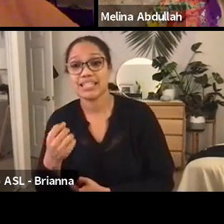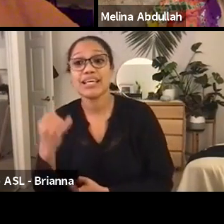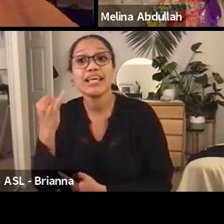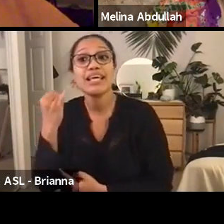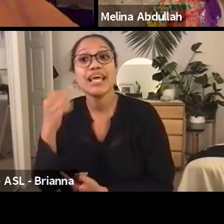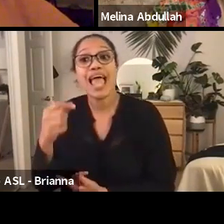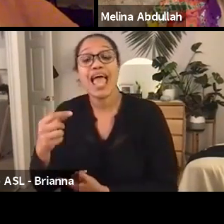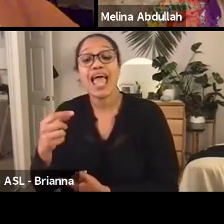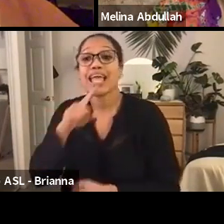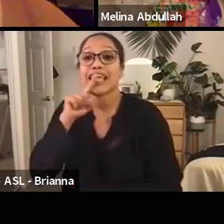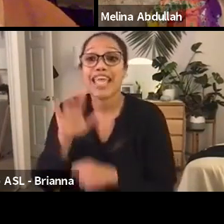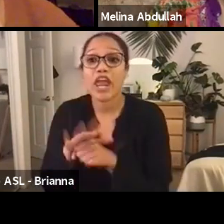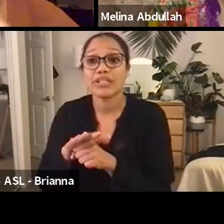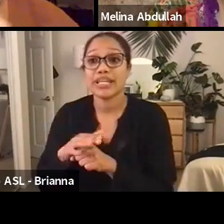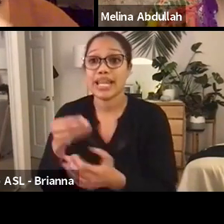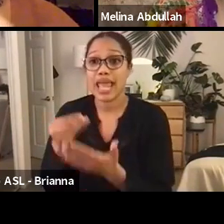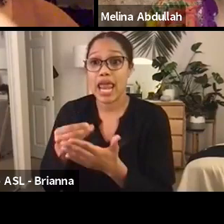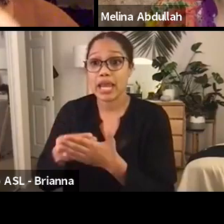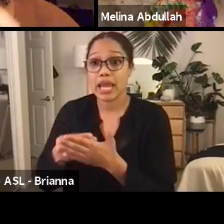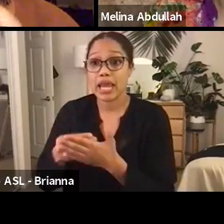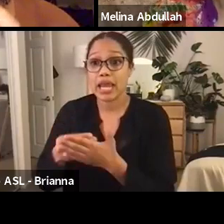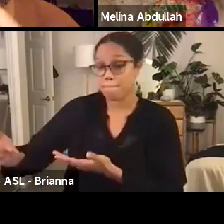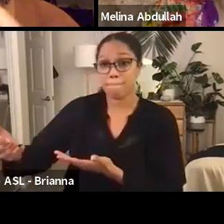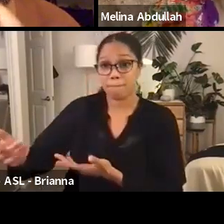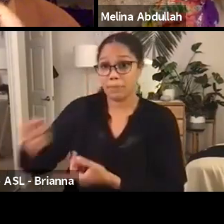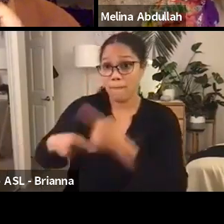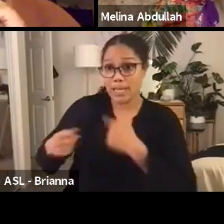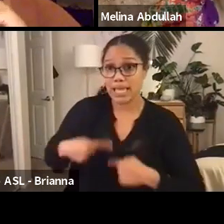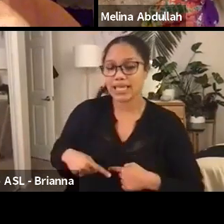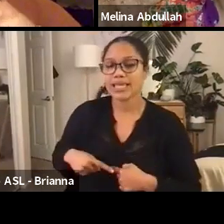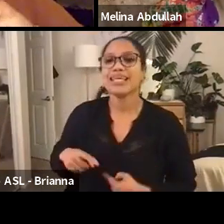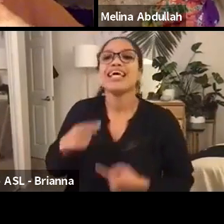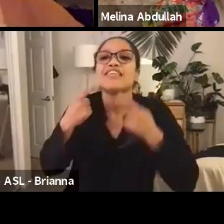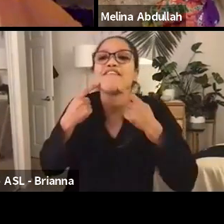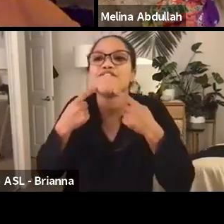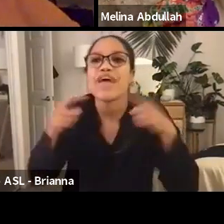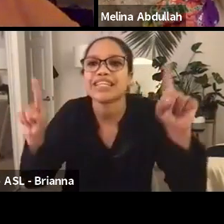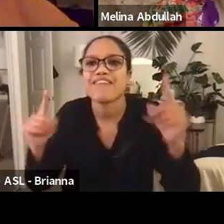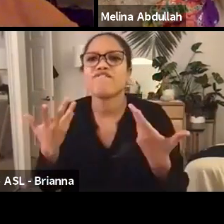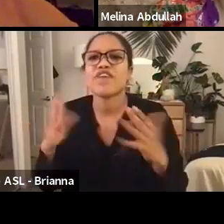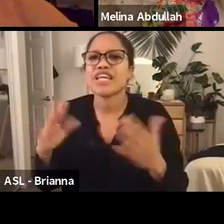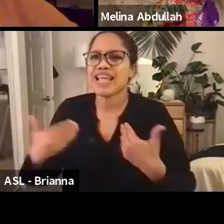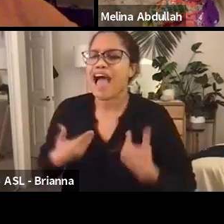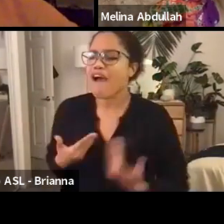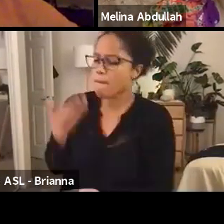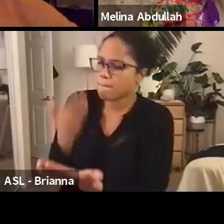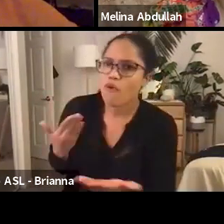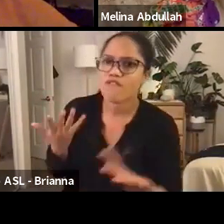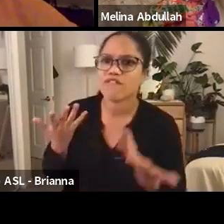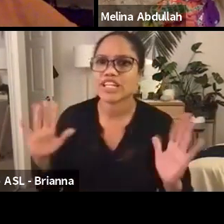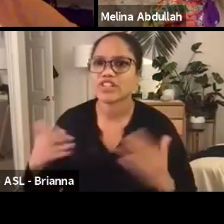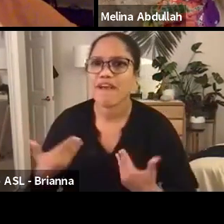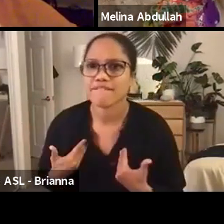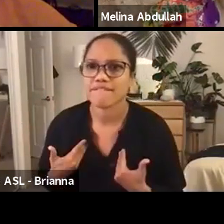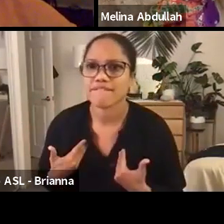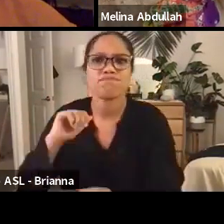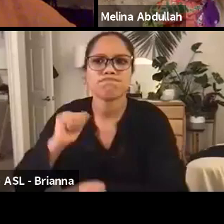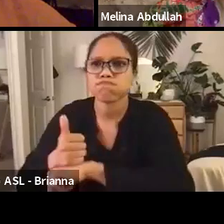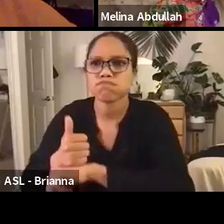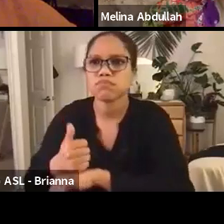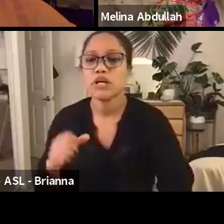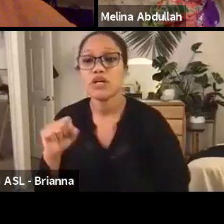income is effective. And so in Compton, here we are providing this much needed aid, but also